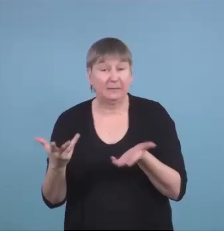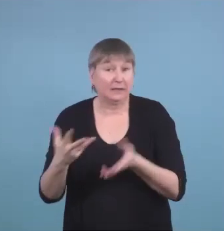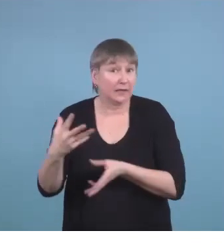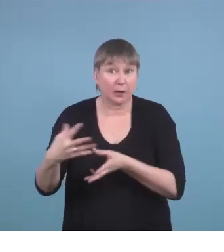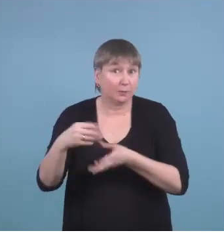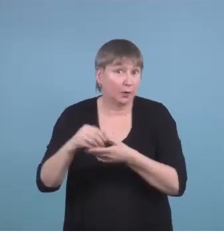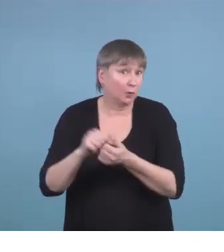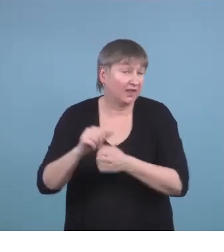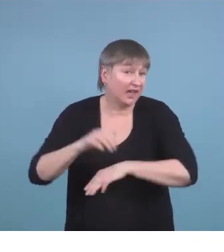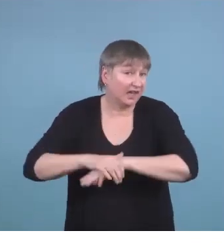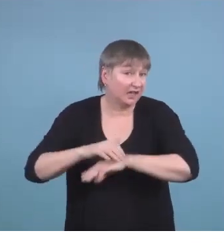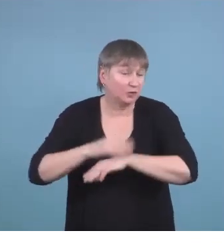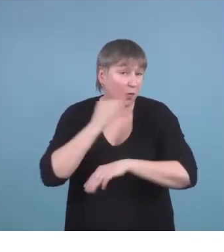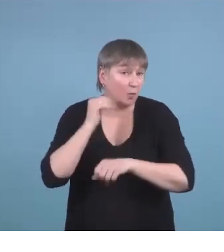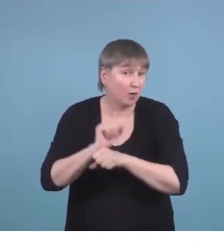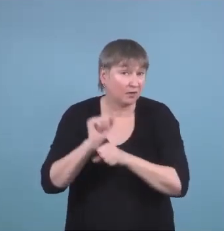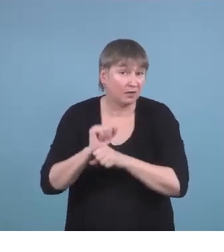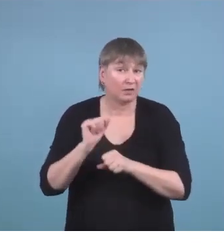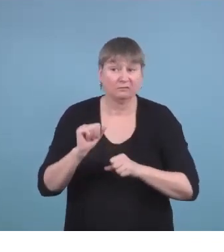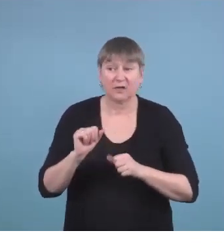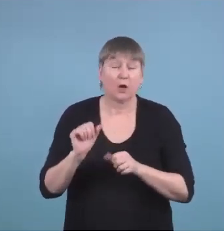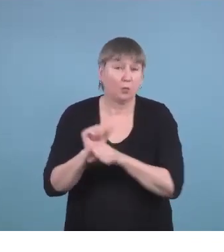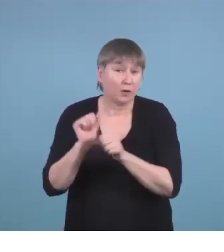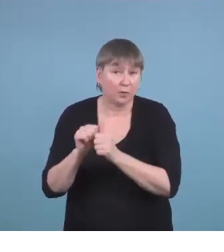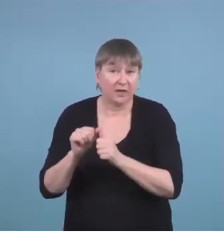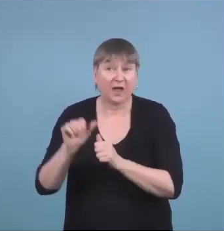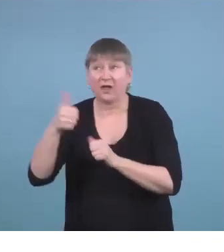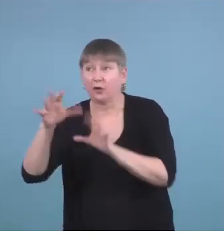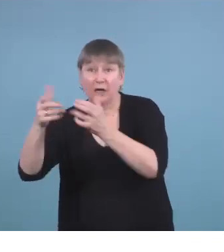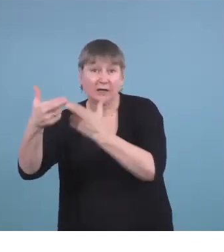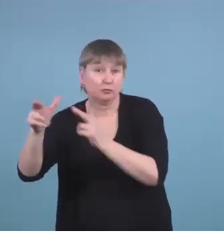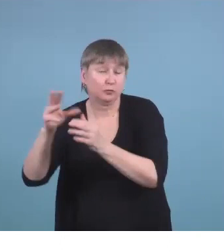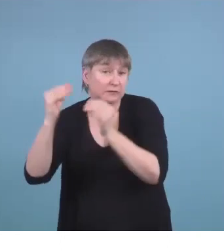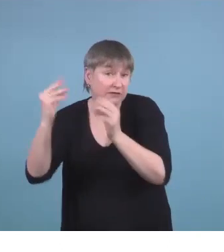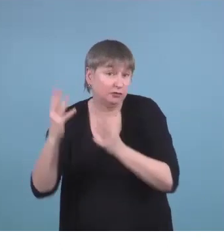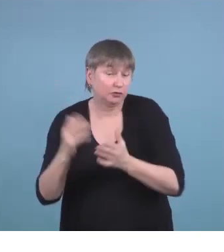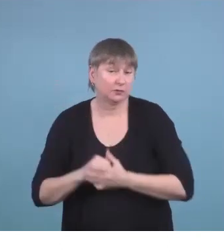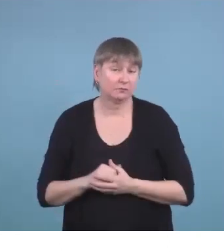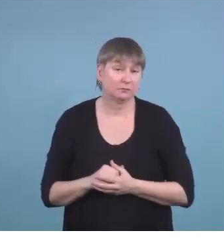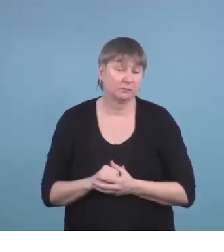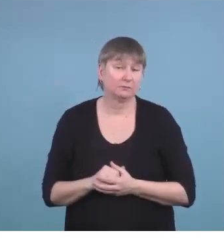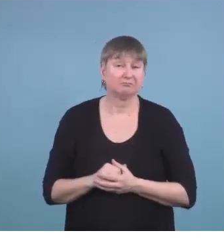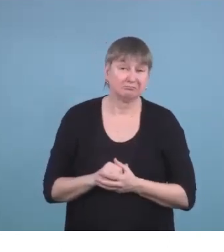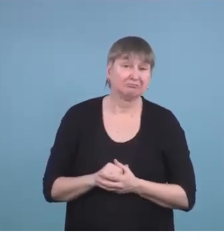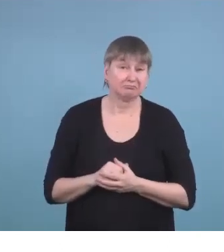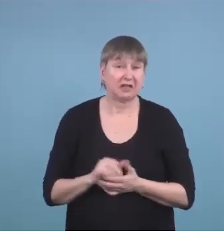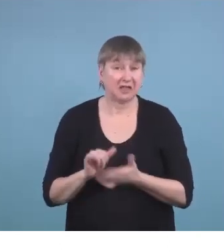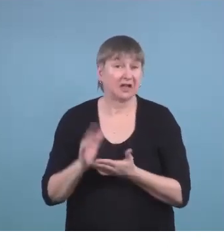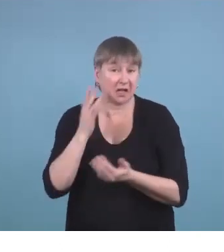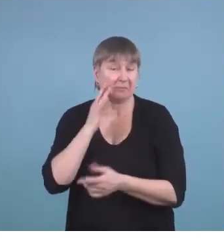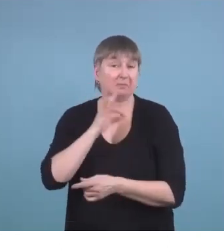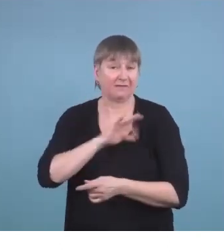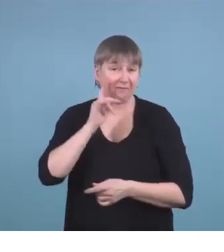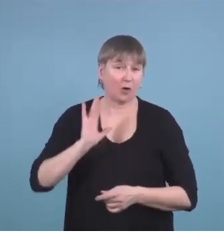English assignment and working with the classroom teachers, if you are not a classroom teacher, would be very helpful for our